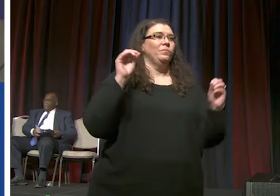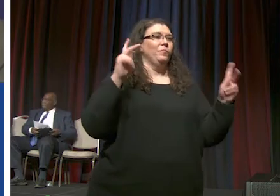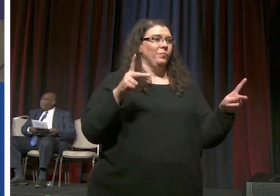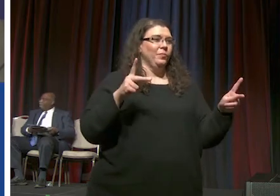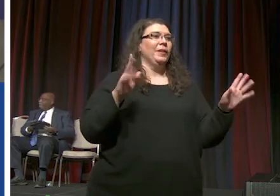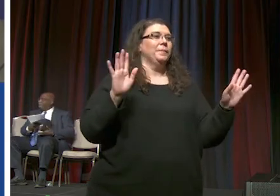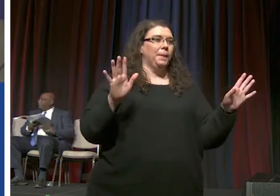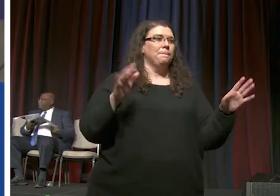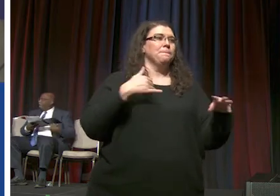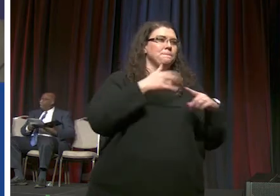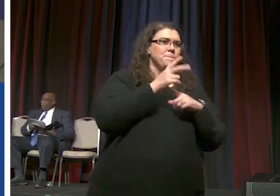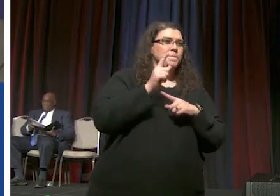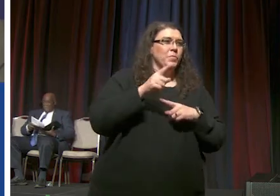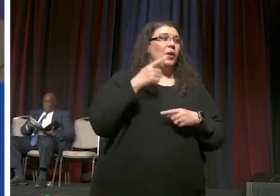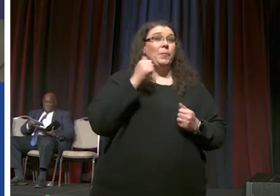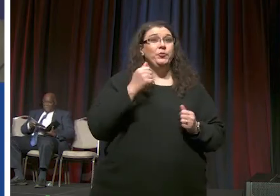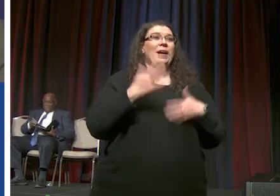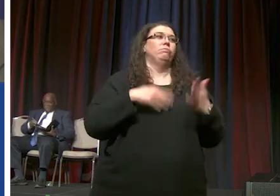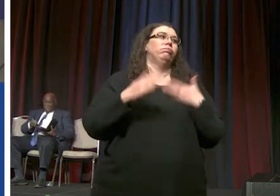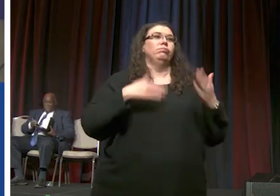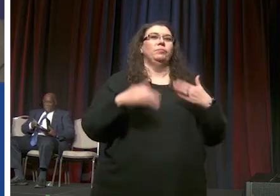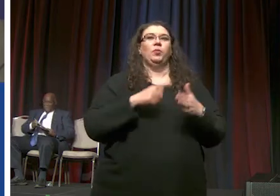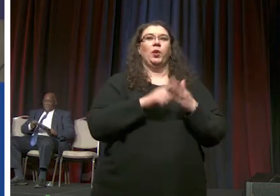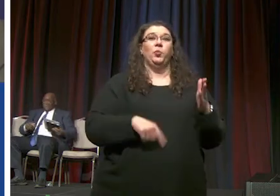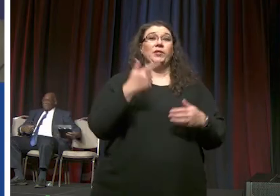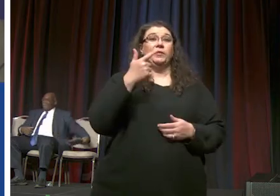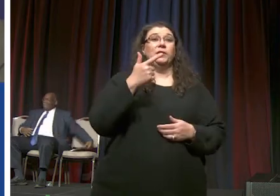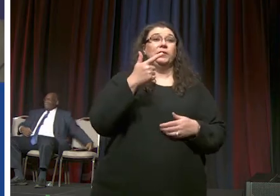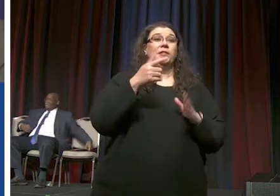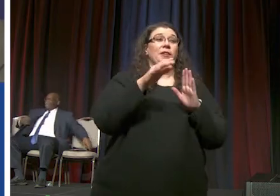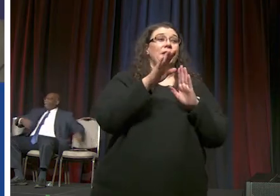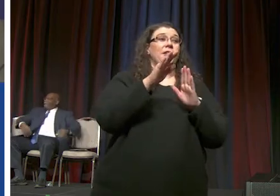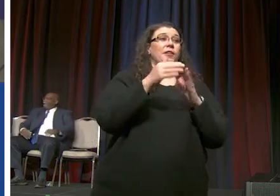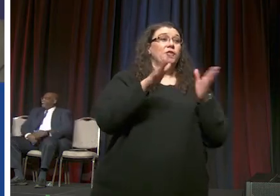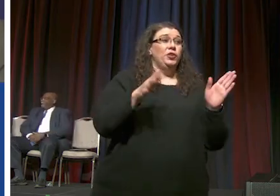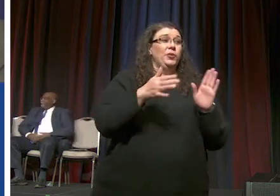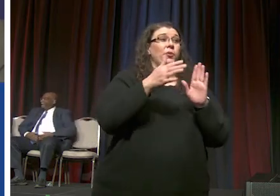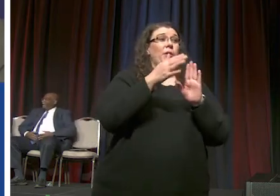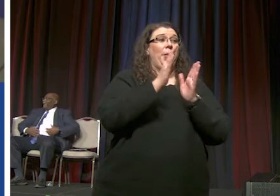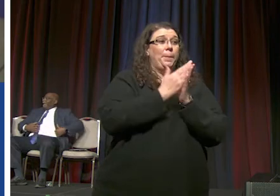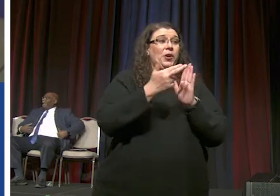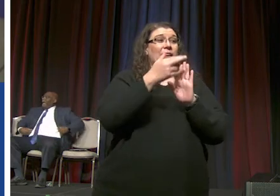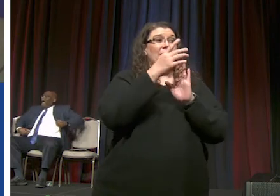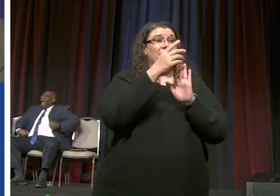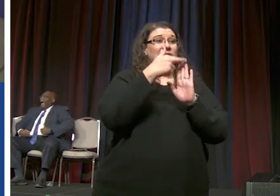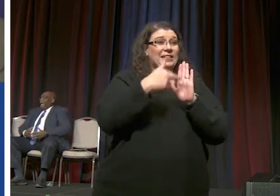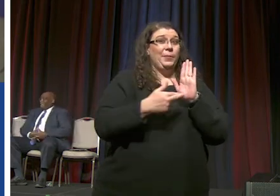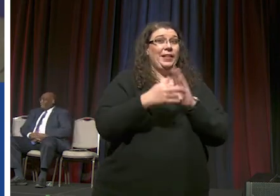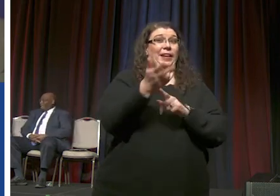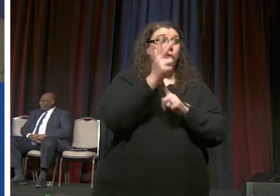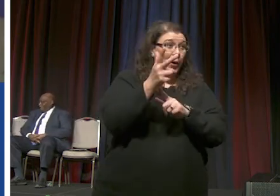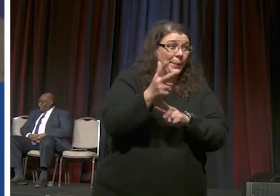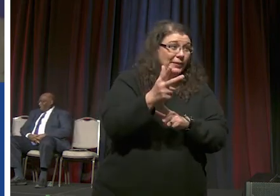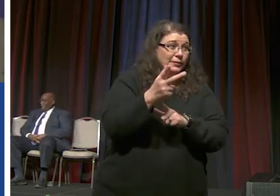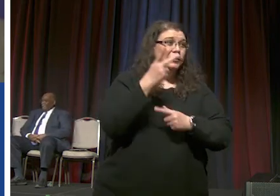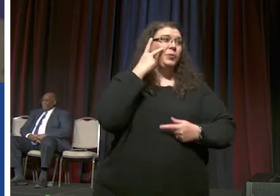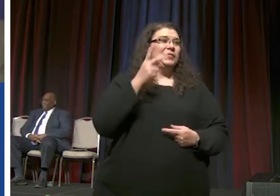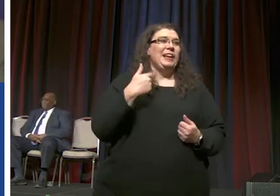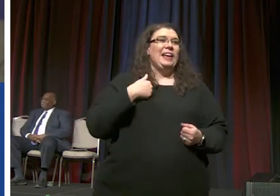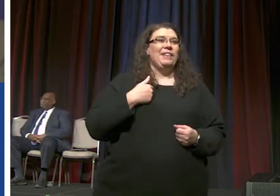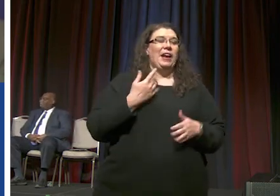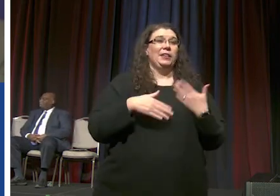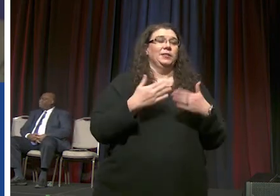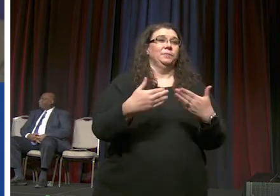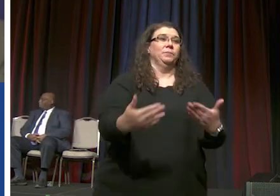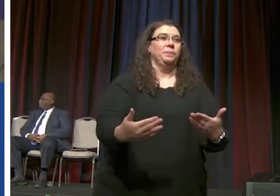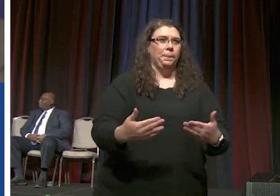so i am going to try to breeze through what is the general book of discipline in three minutes so um we'll see if i can fly through